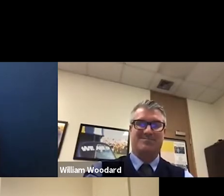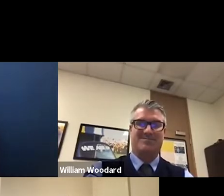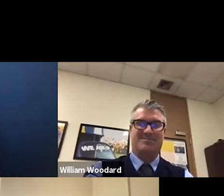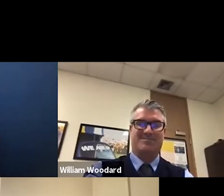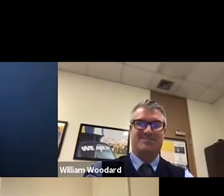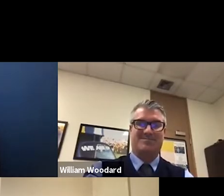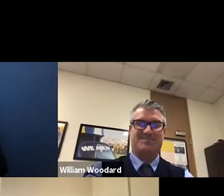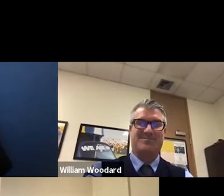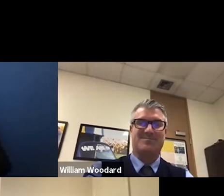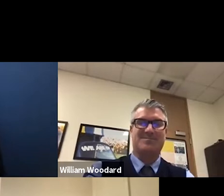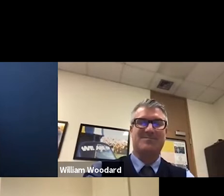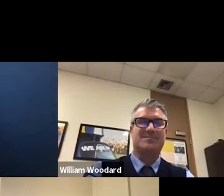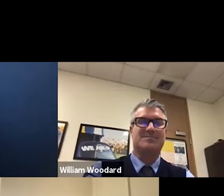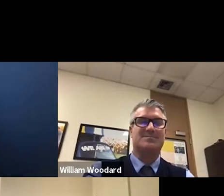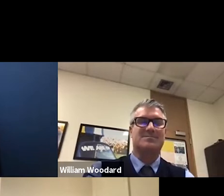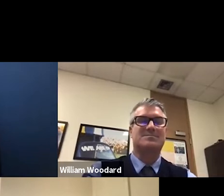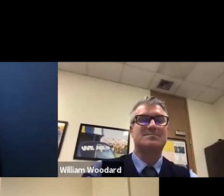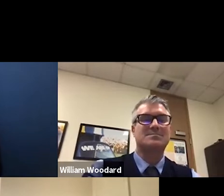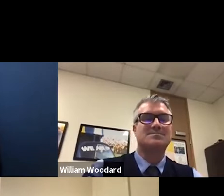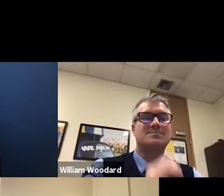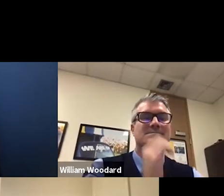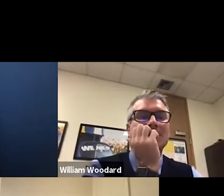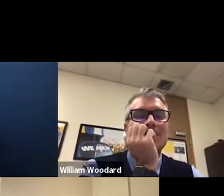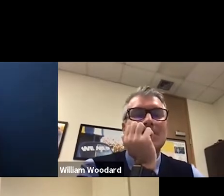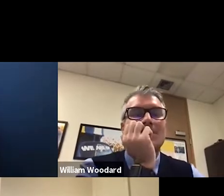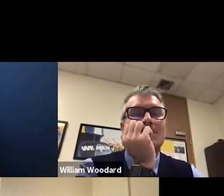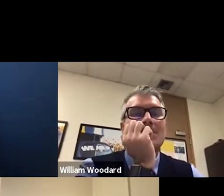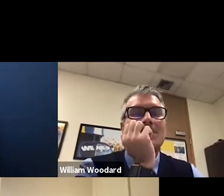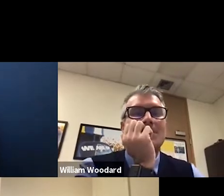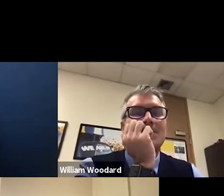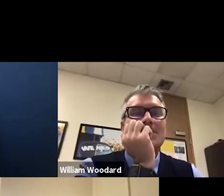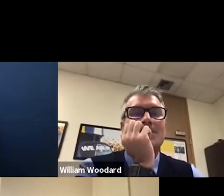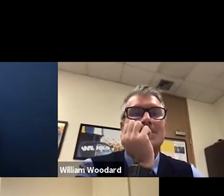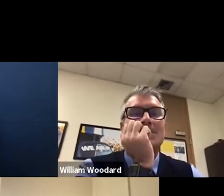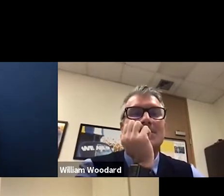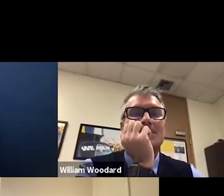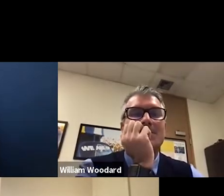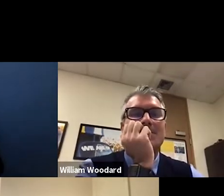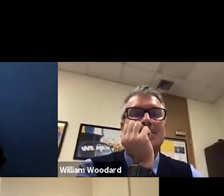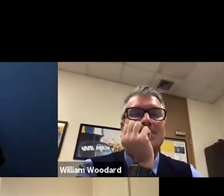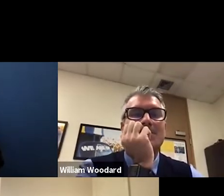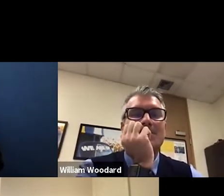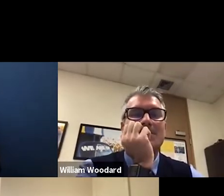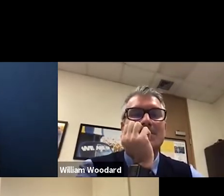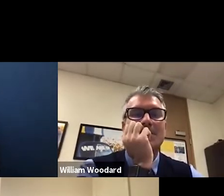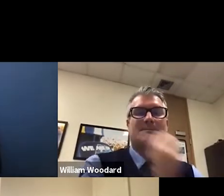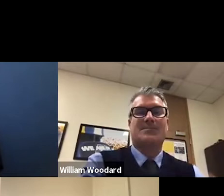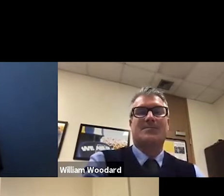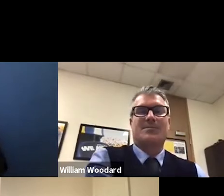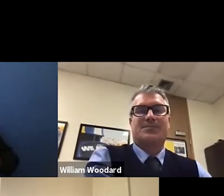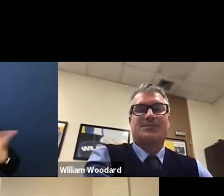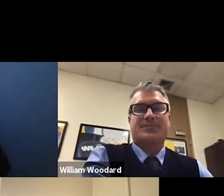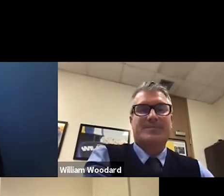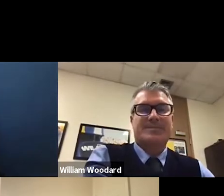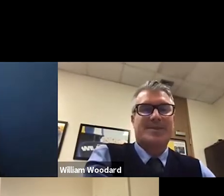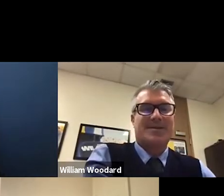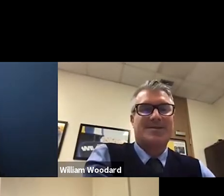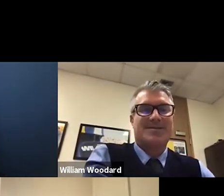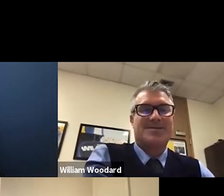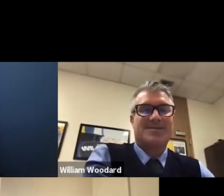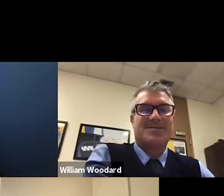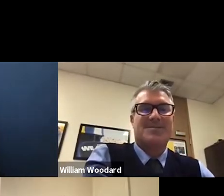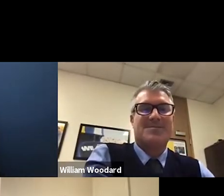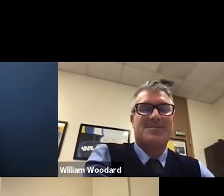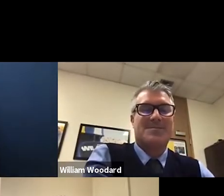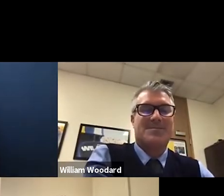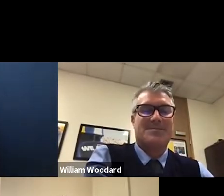thank you so much for being here tell us a little bit about your study and what it feels like to win first place yes